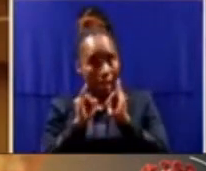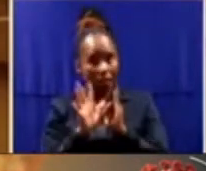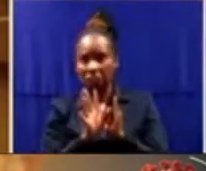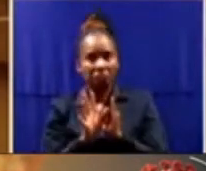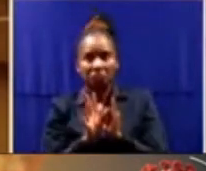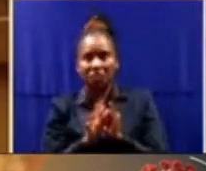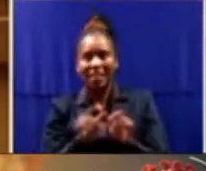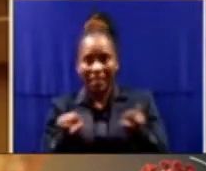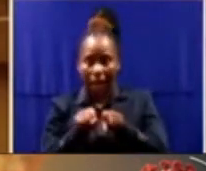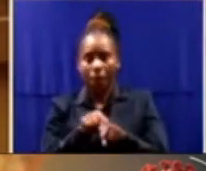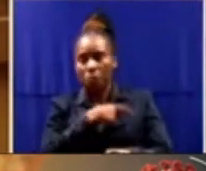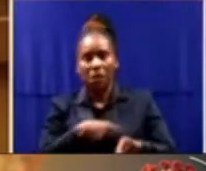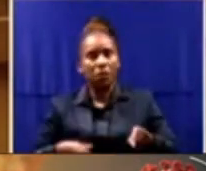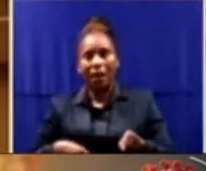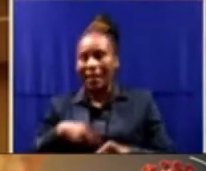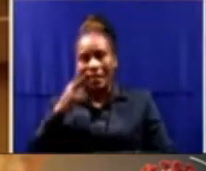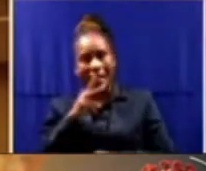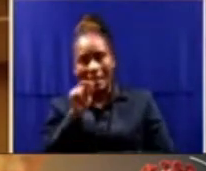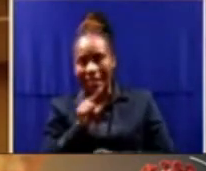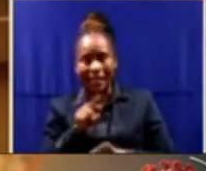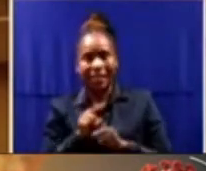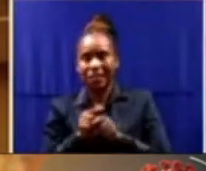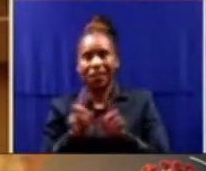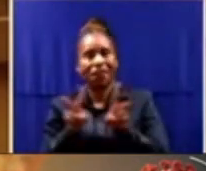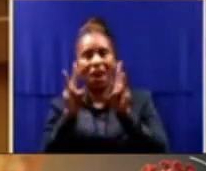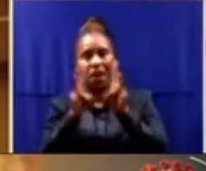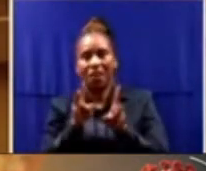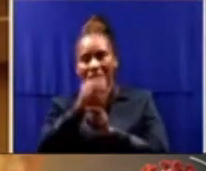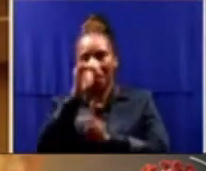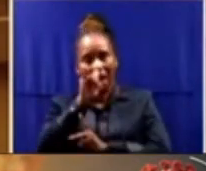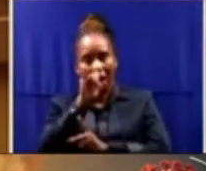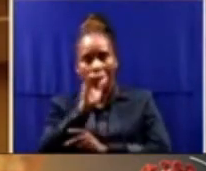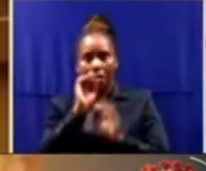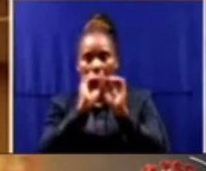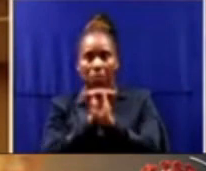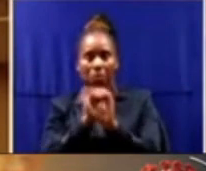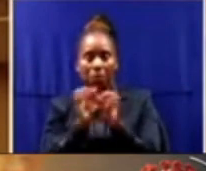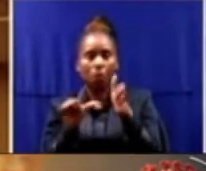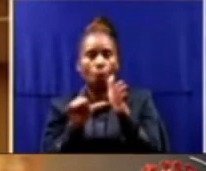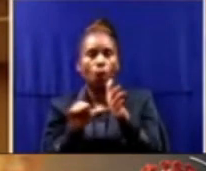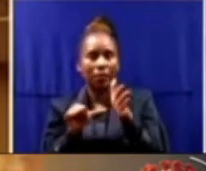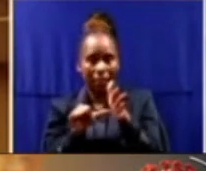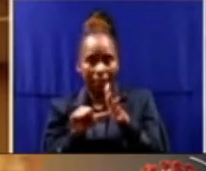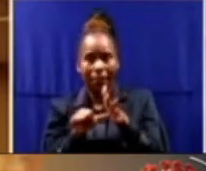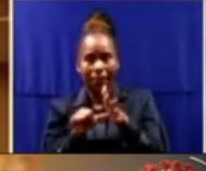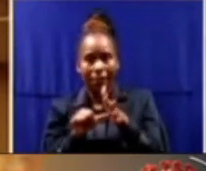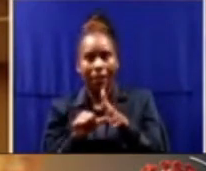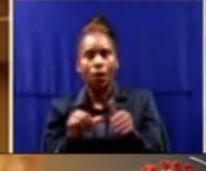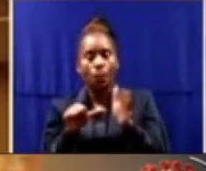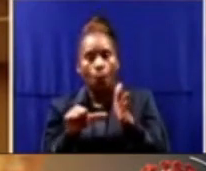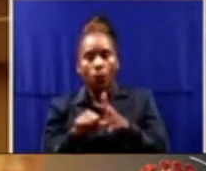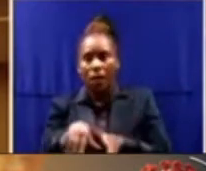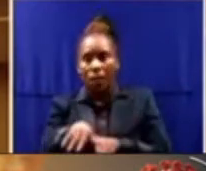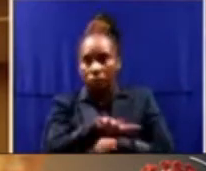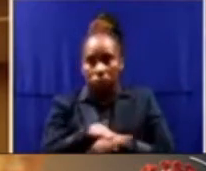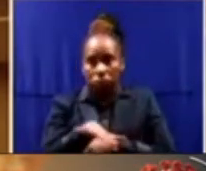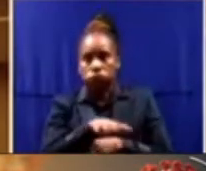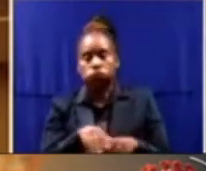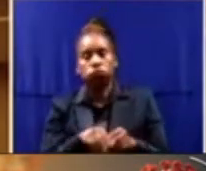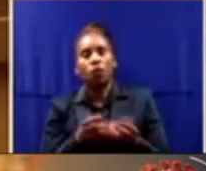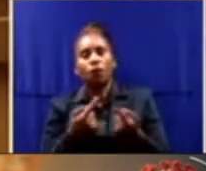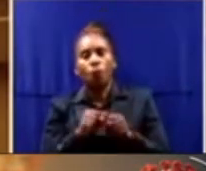to half-violent crime in his term of office. Critical vacancies in the SAP's forensics division as a result of the